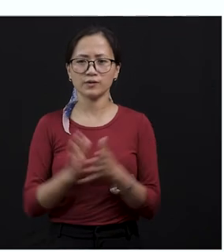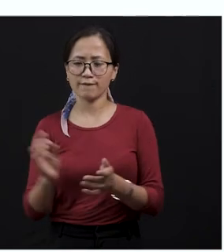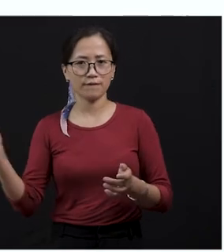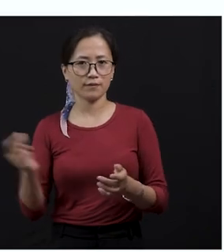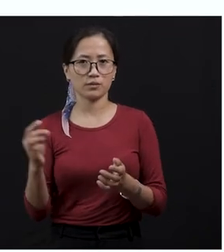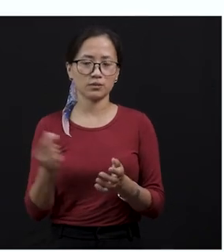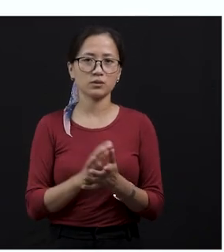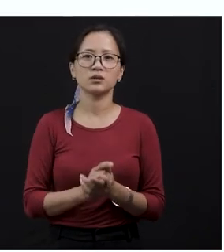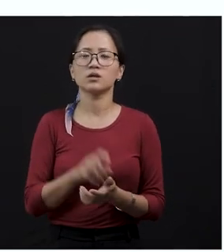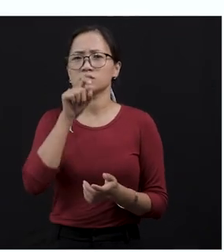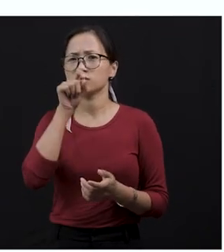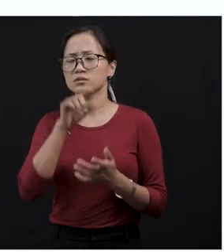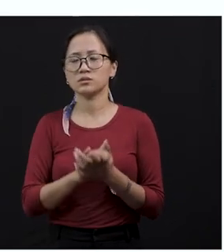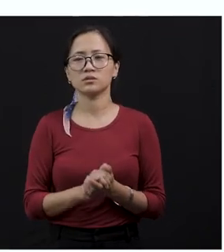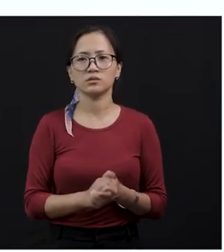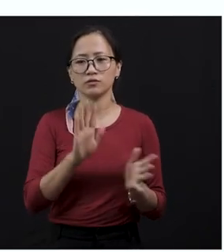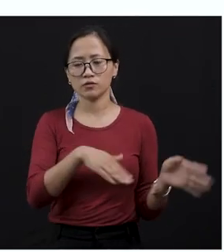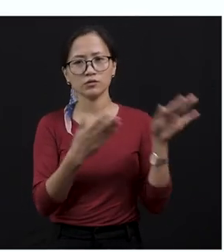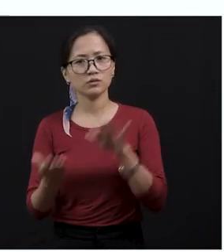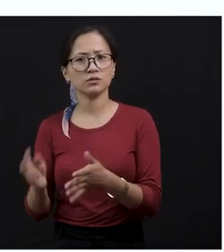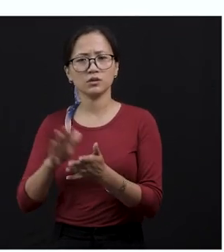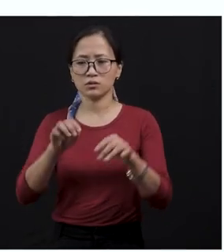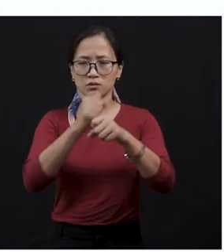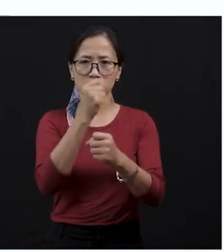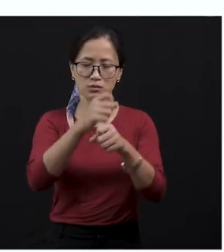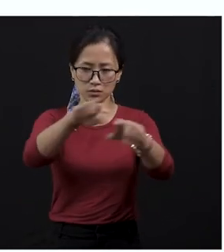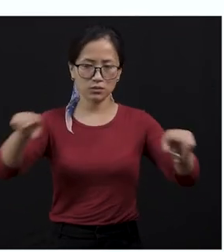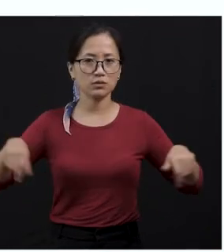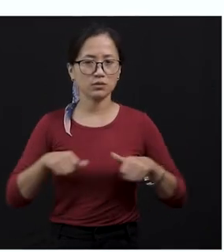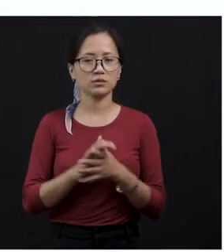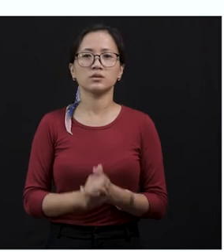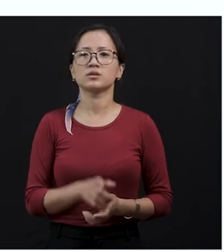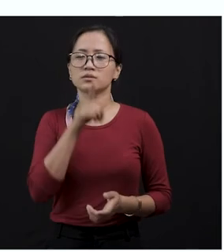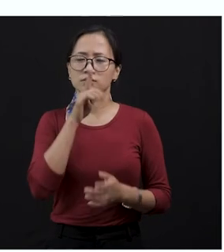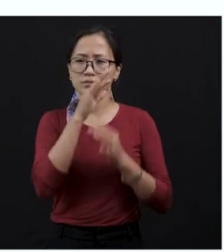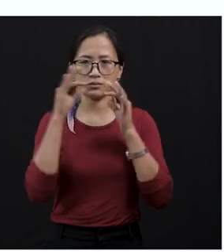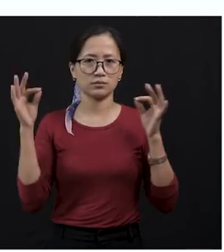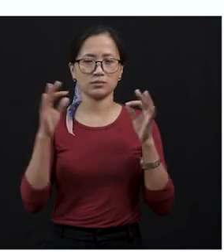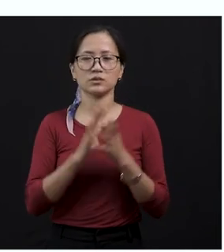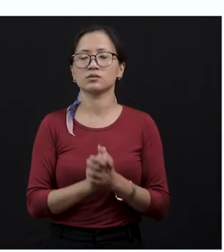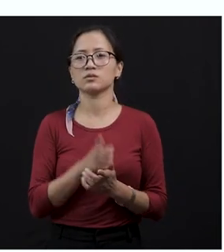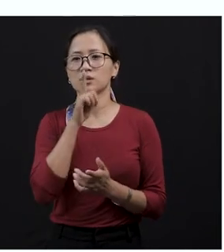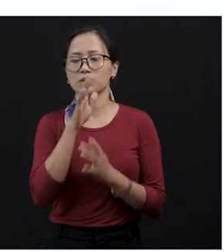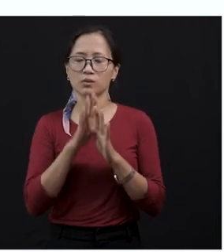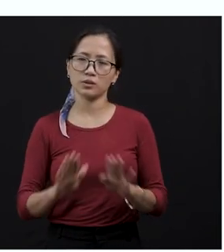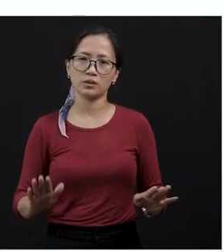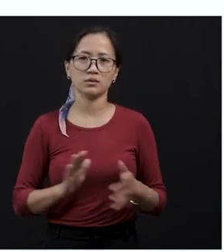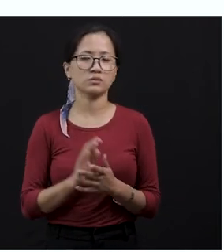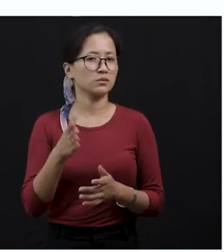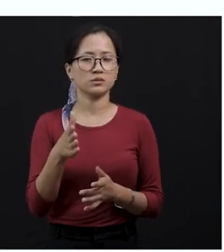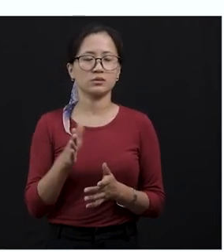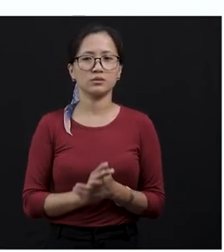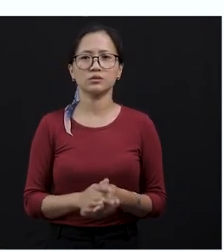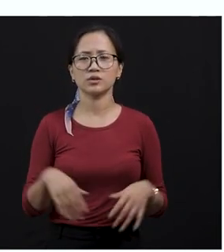hit a bird or a chicken, they fall to the ground. What do they do? They don't just stay there silently and quietly, isn't it? They flutter their wings. Moving